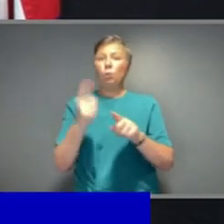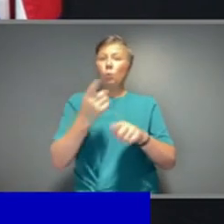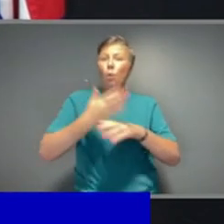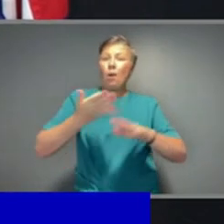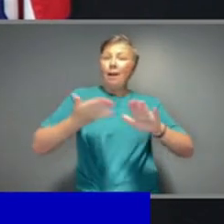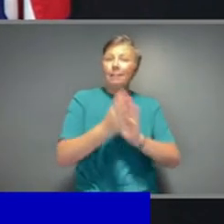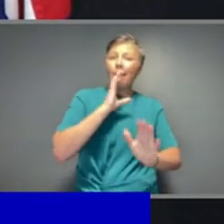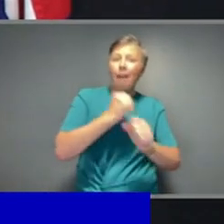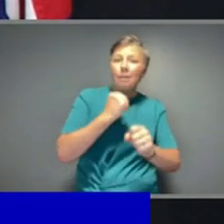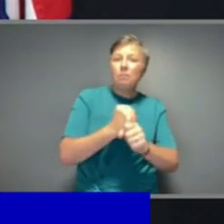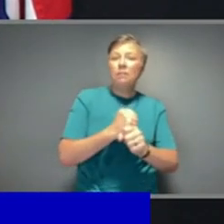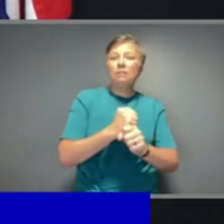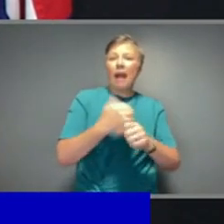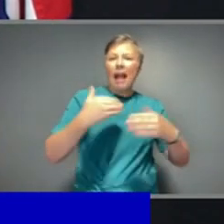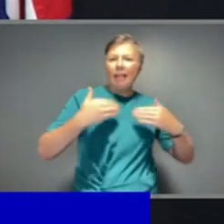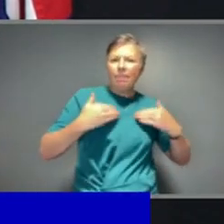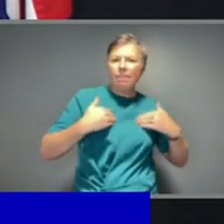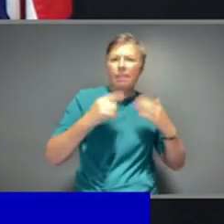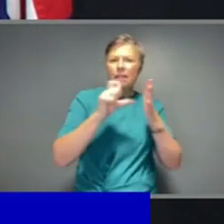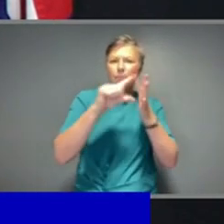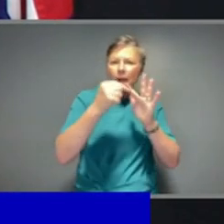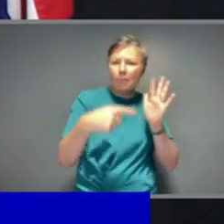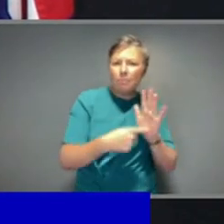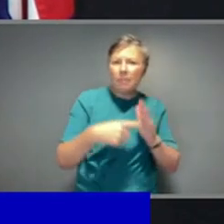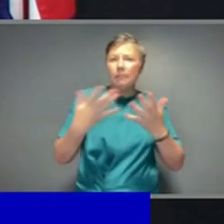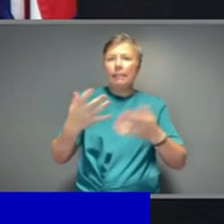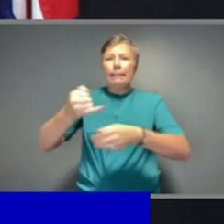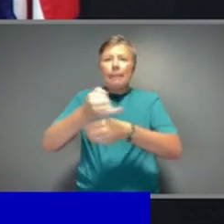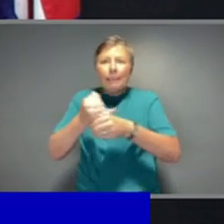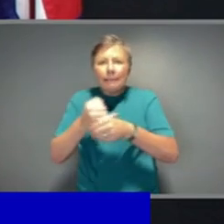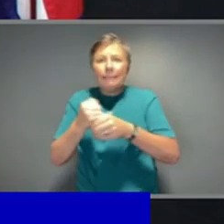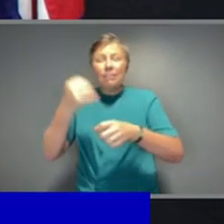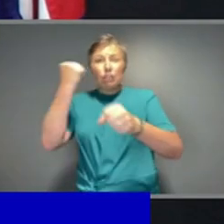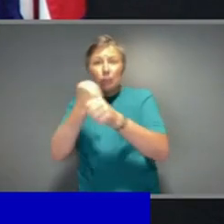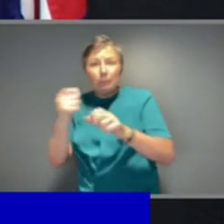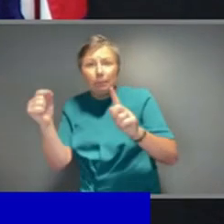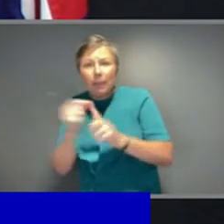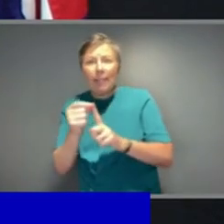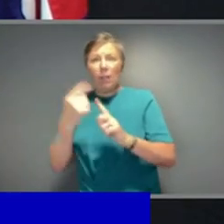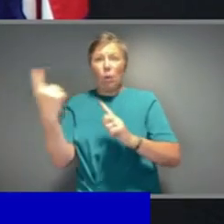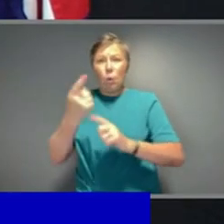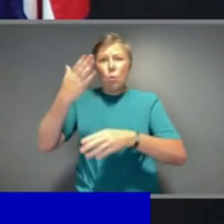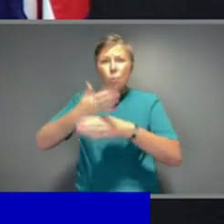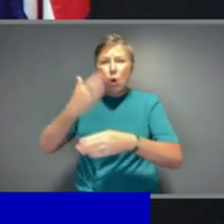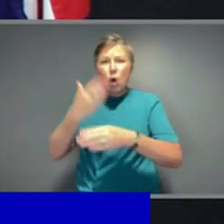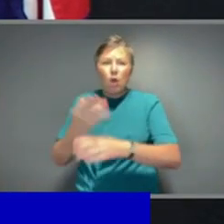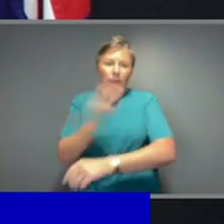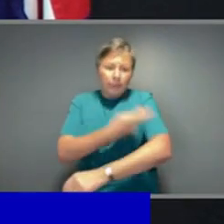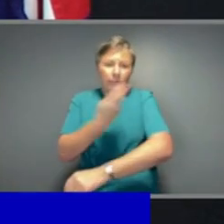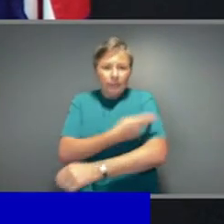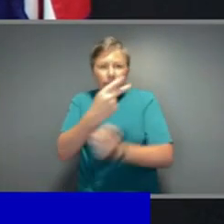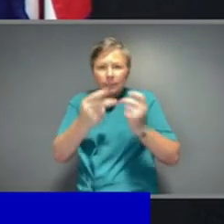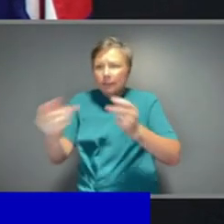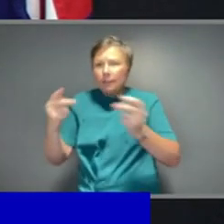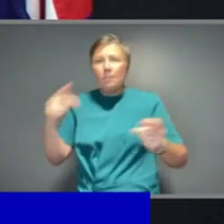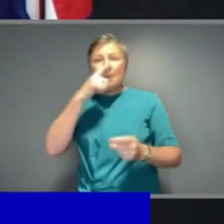GPs, the pharmacists, those working in the state hubs, who are getting these vaccines out every single day, to the point now